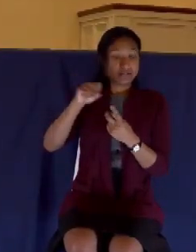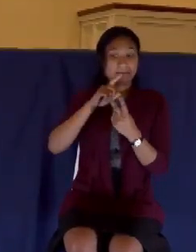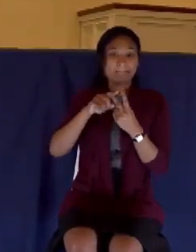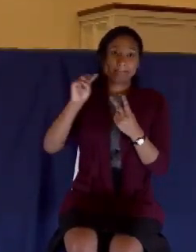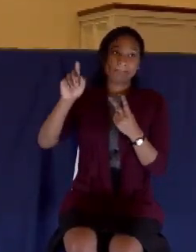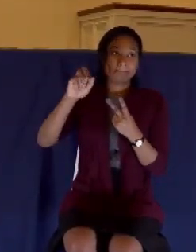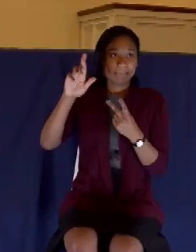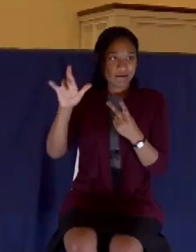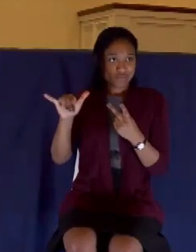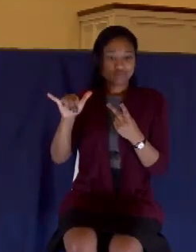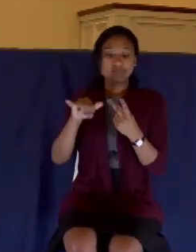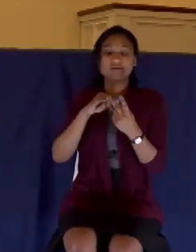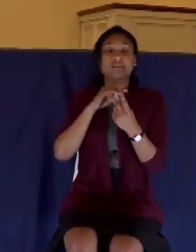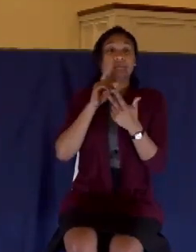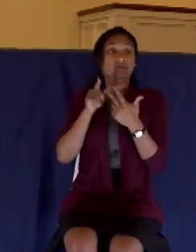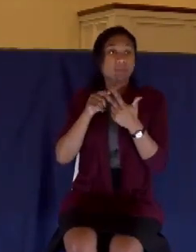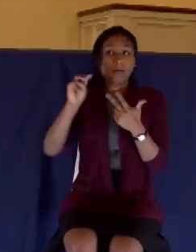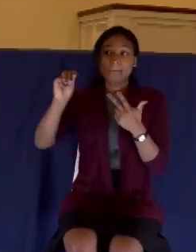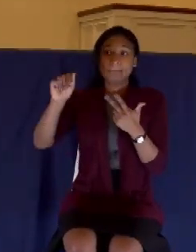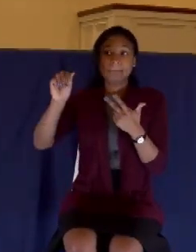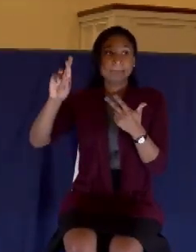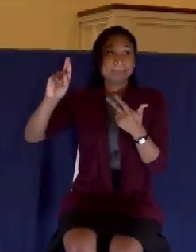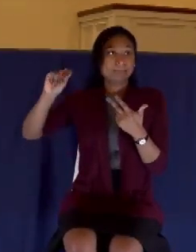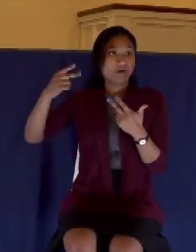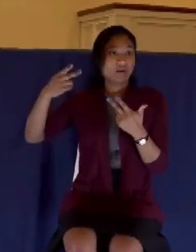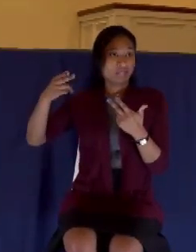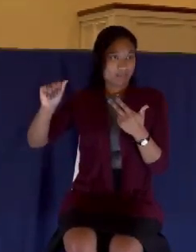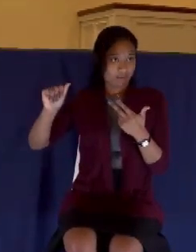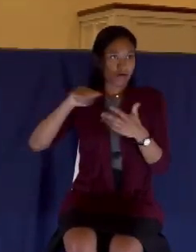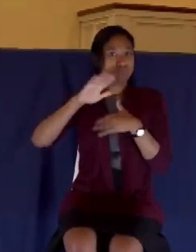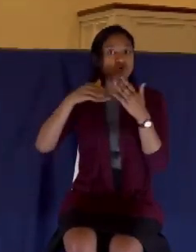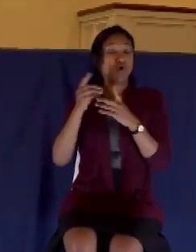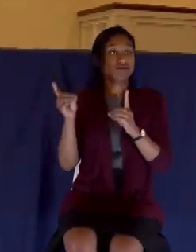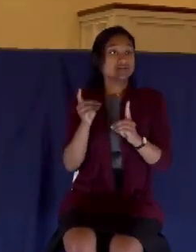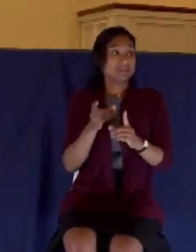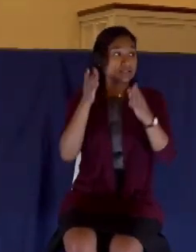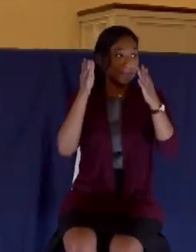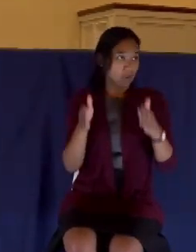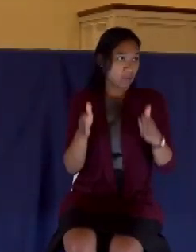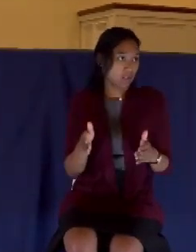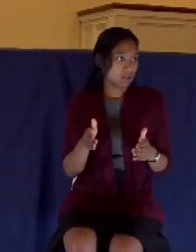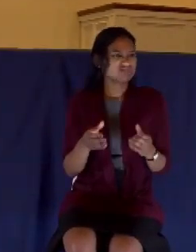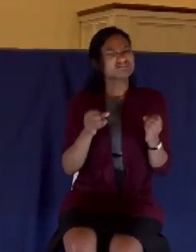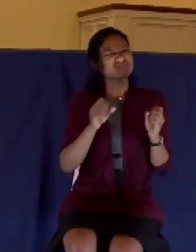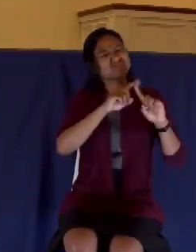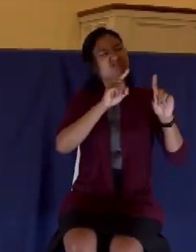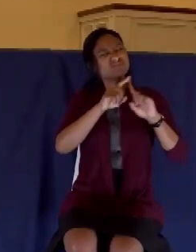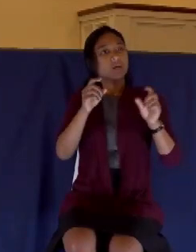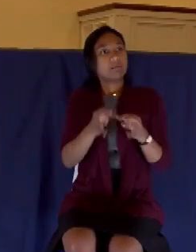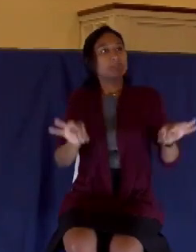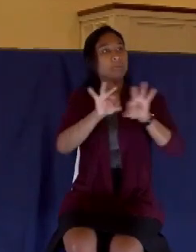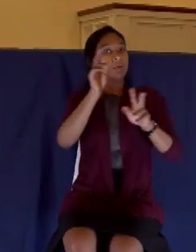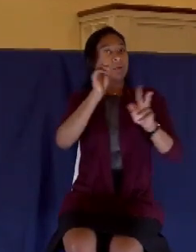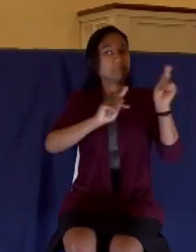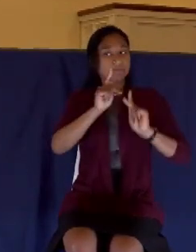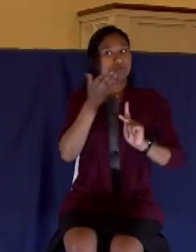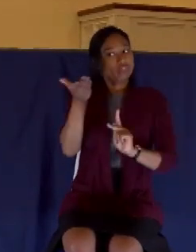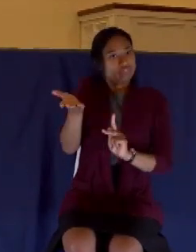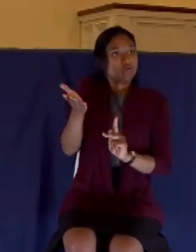and Martha, his sisters. There were all the disciples that were there. And some of the important people in the community were there.